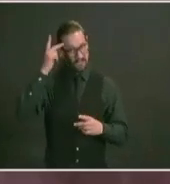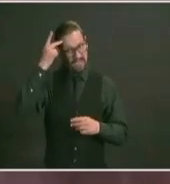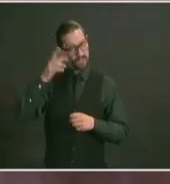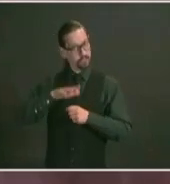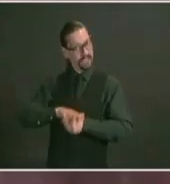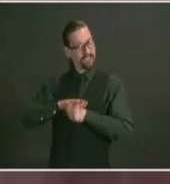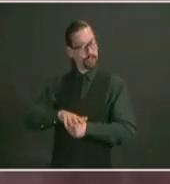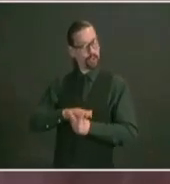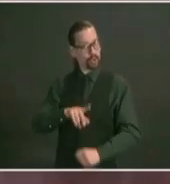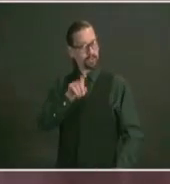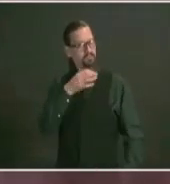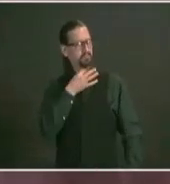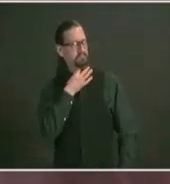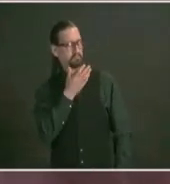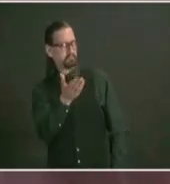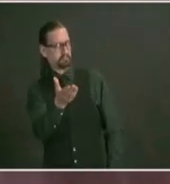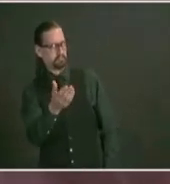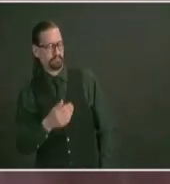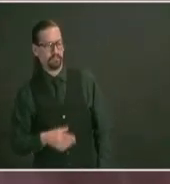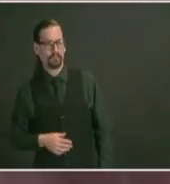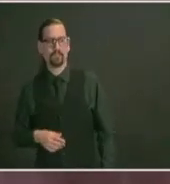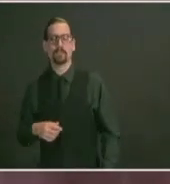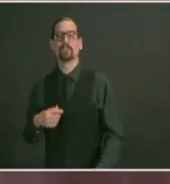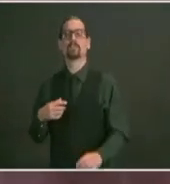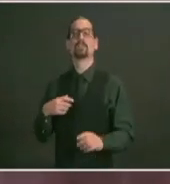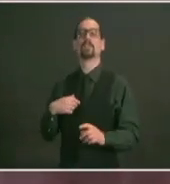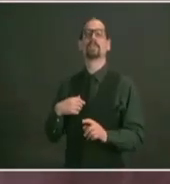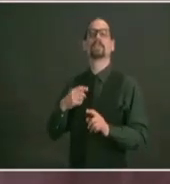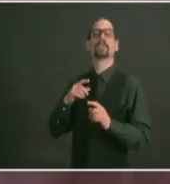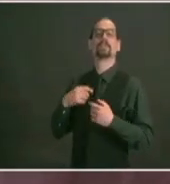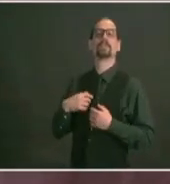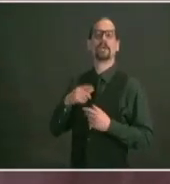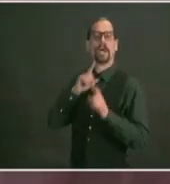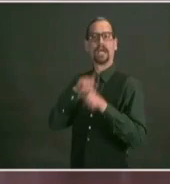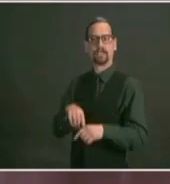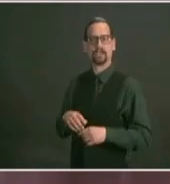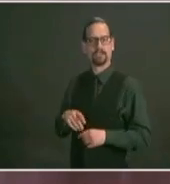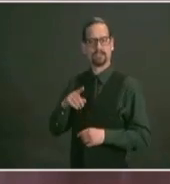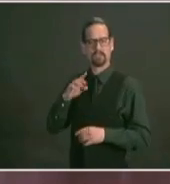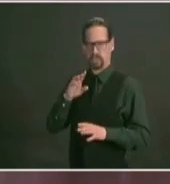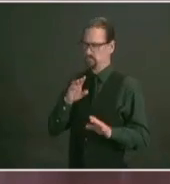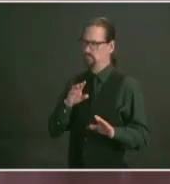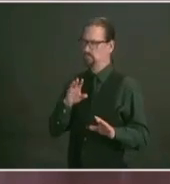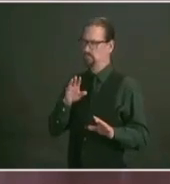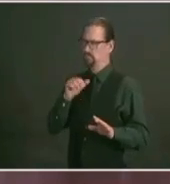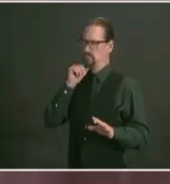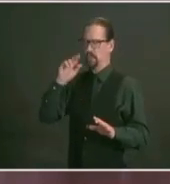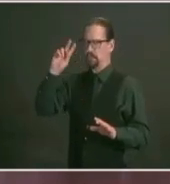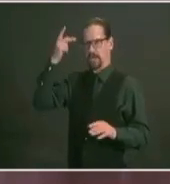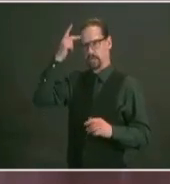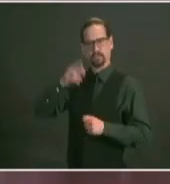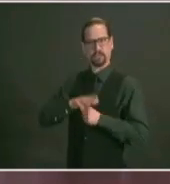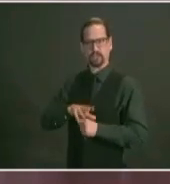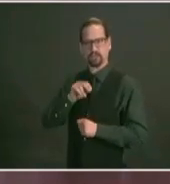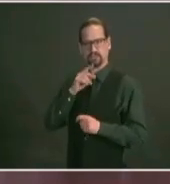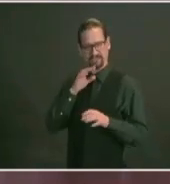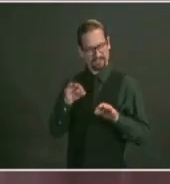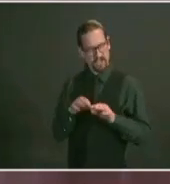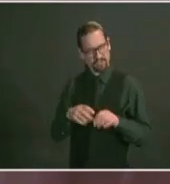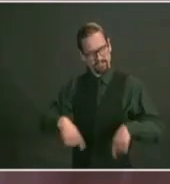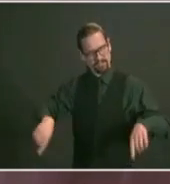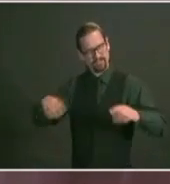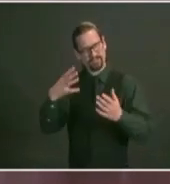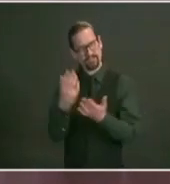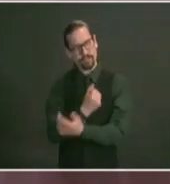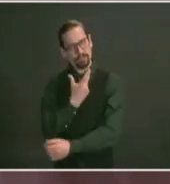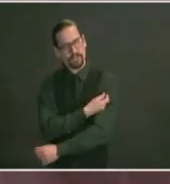it i don't think it's political pressure we're we're saying to people we need to make sure they get vaccinated we know that there's a more demand than there is